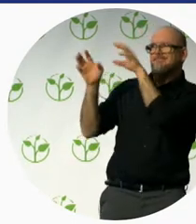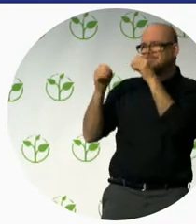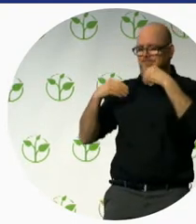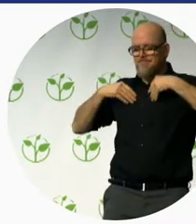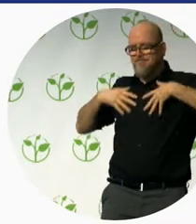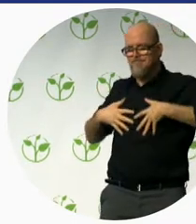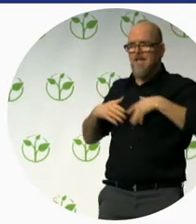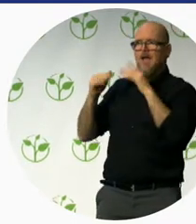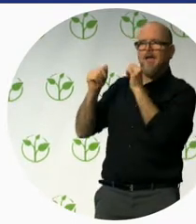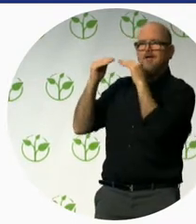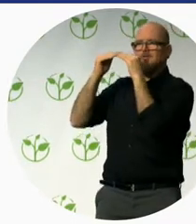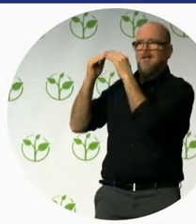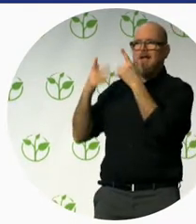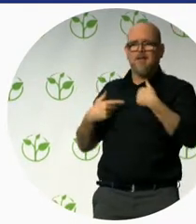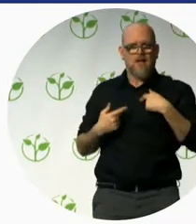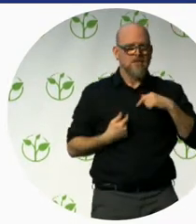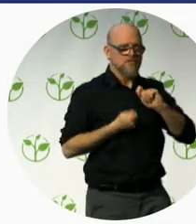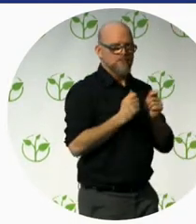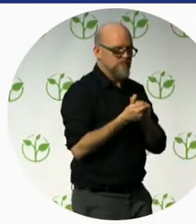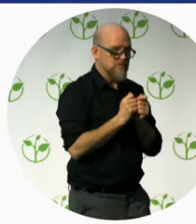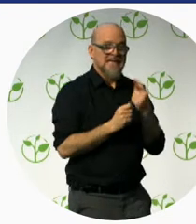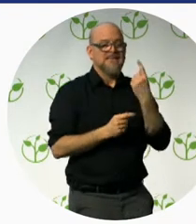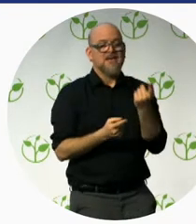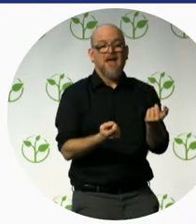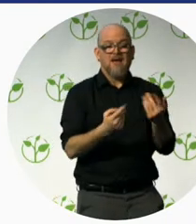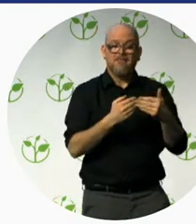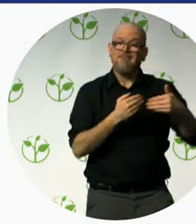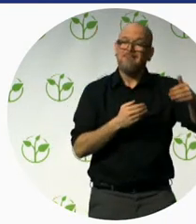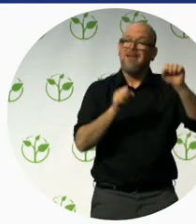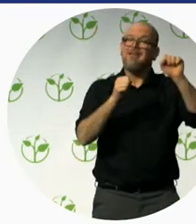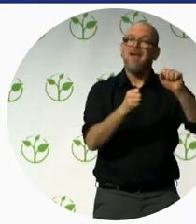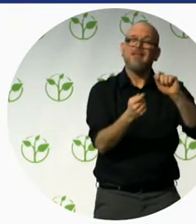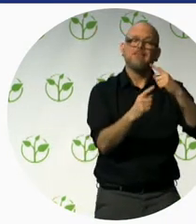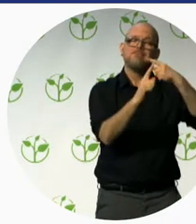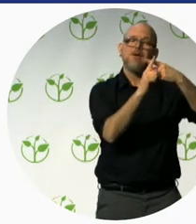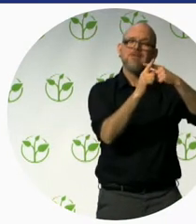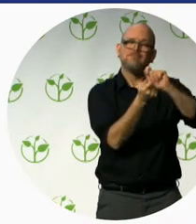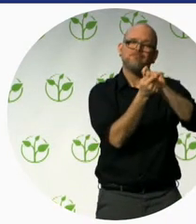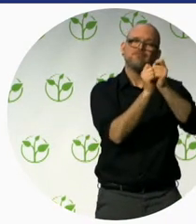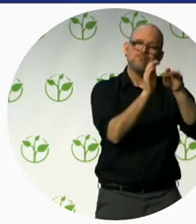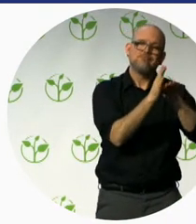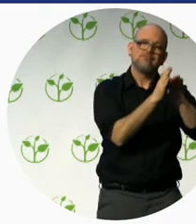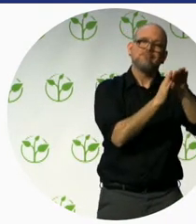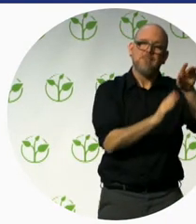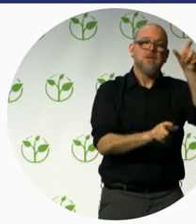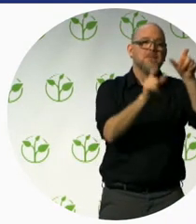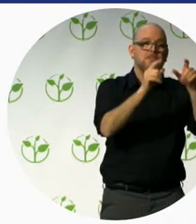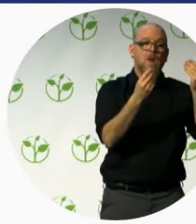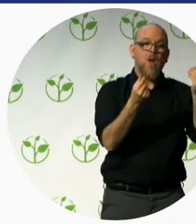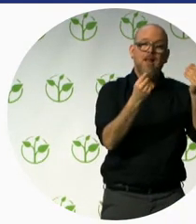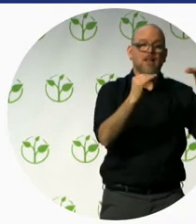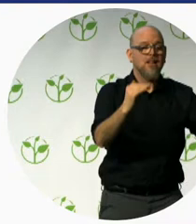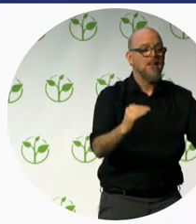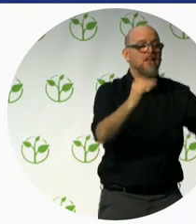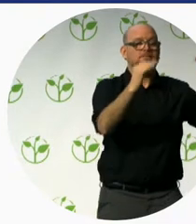a destination that will be with high levels of quality. In the